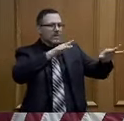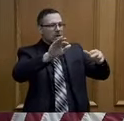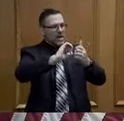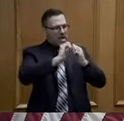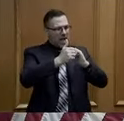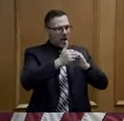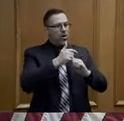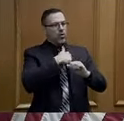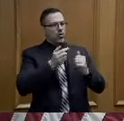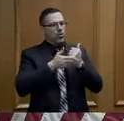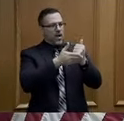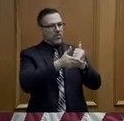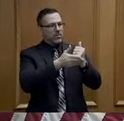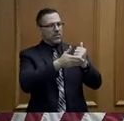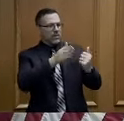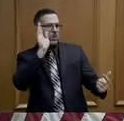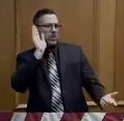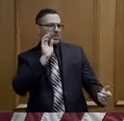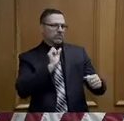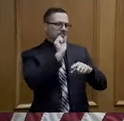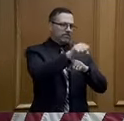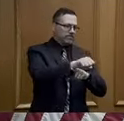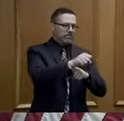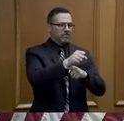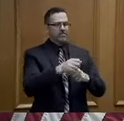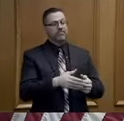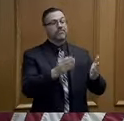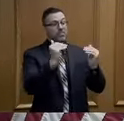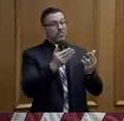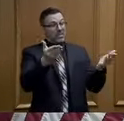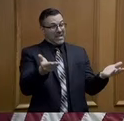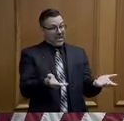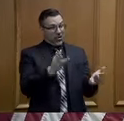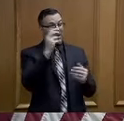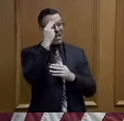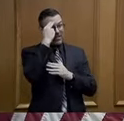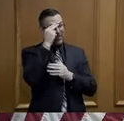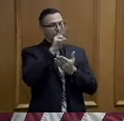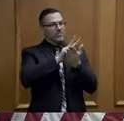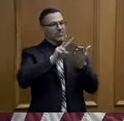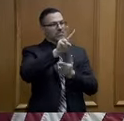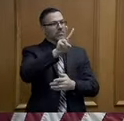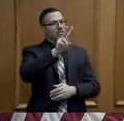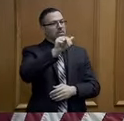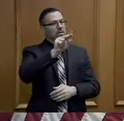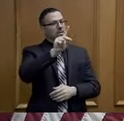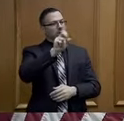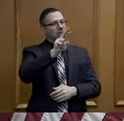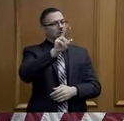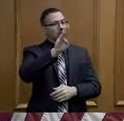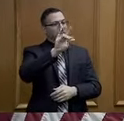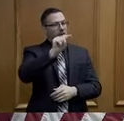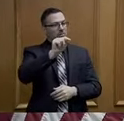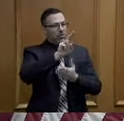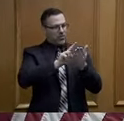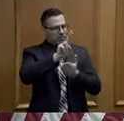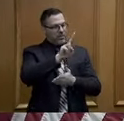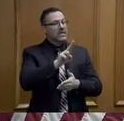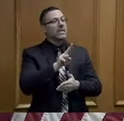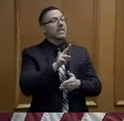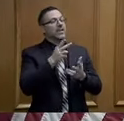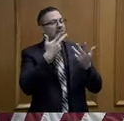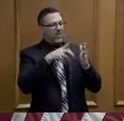the coming months. Right here in Vanderbilt, there is hard work to identify coronabody